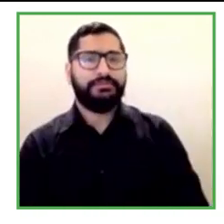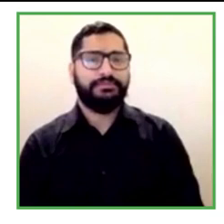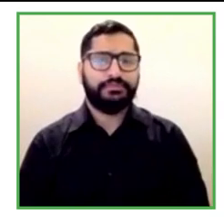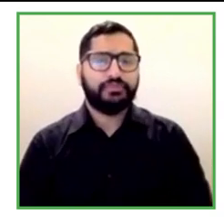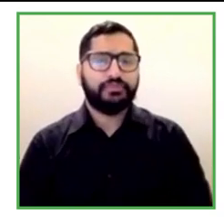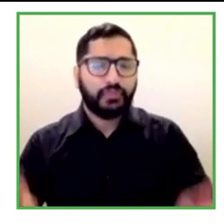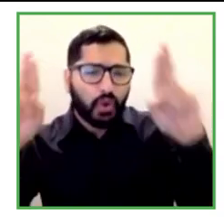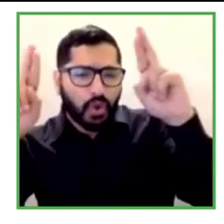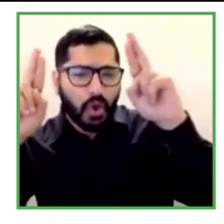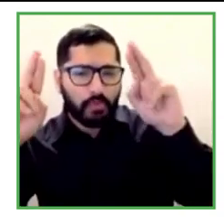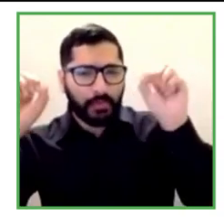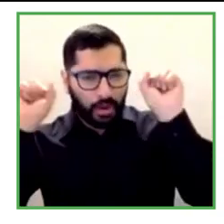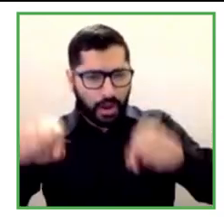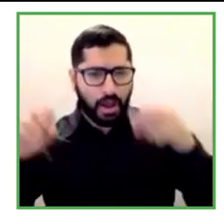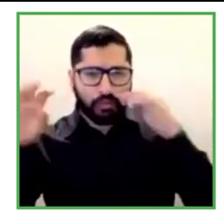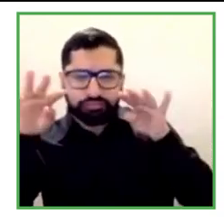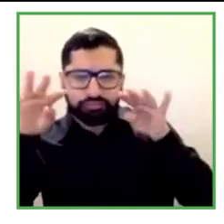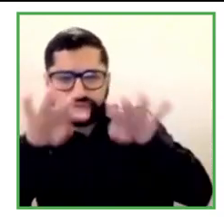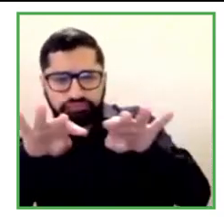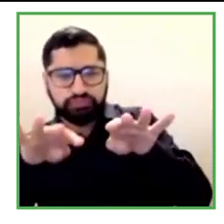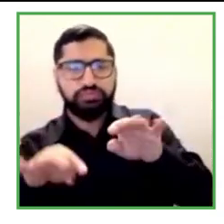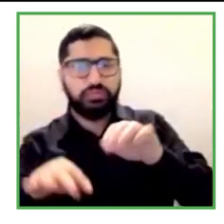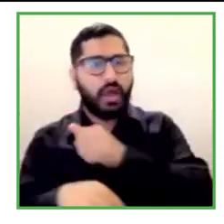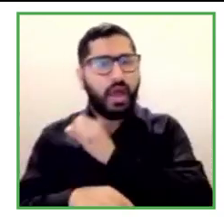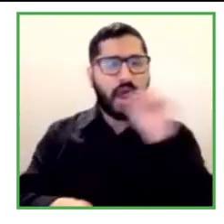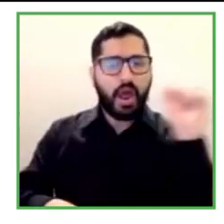Latin America. Thank you, guys. Bye bye.